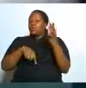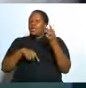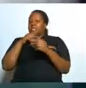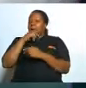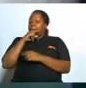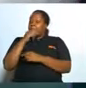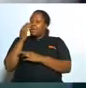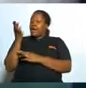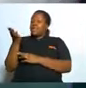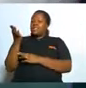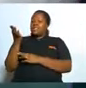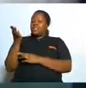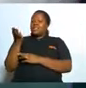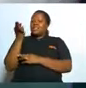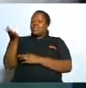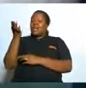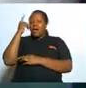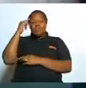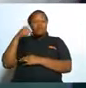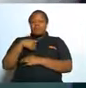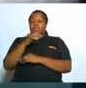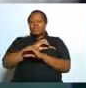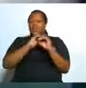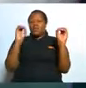is never there for me